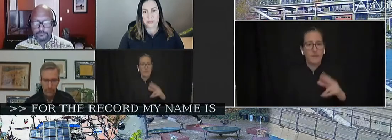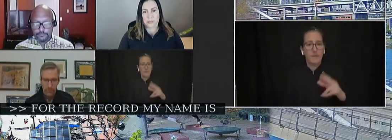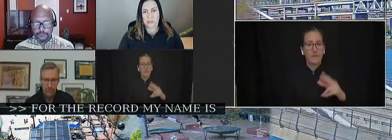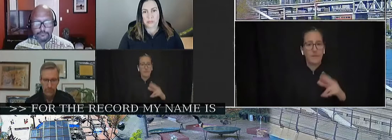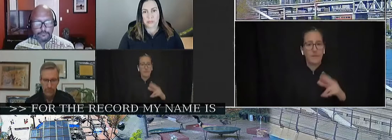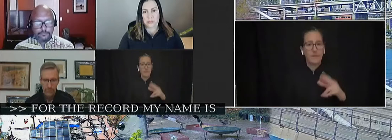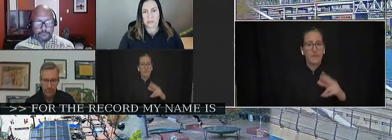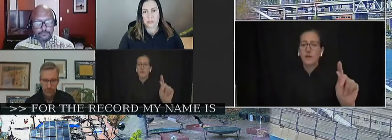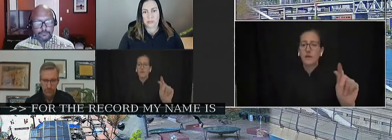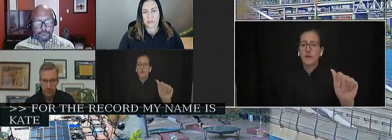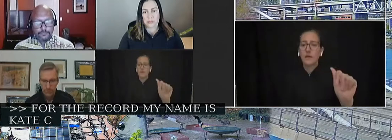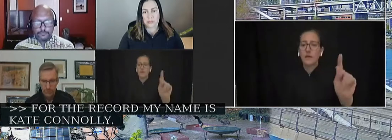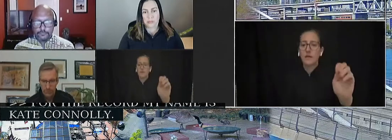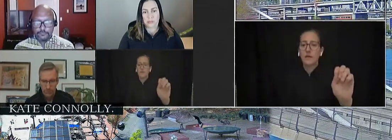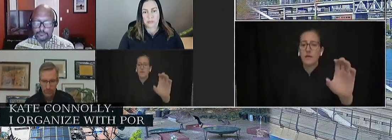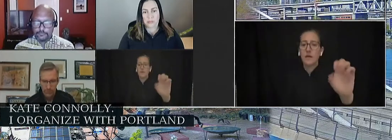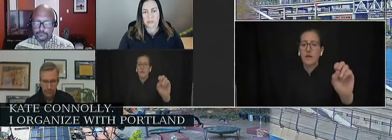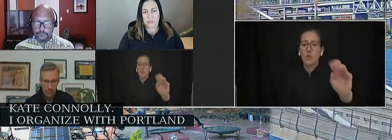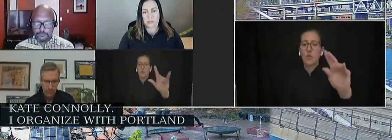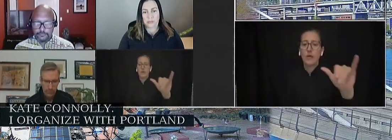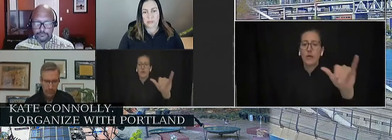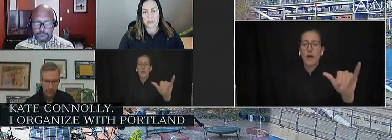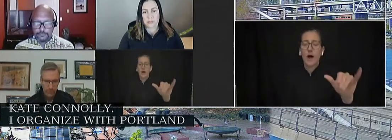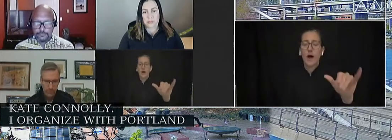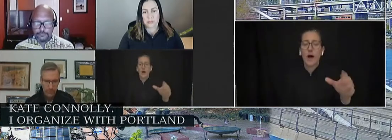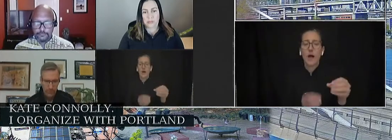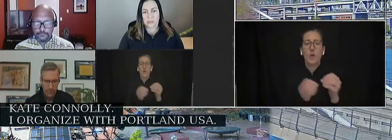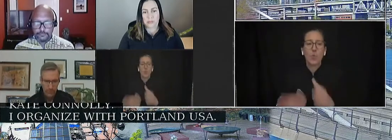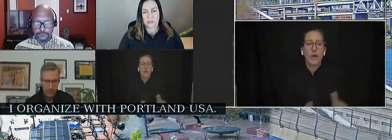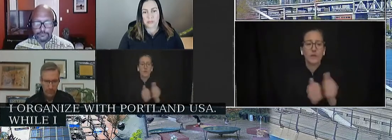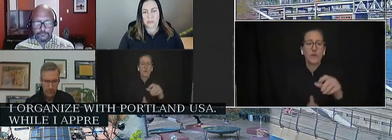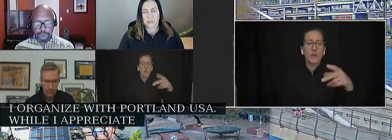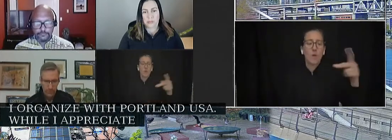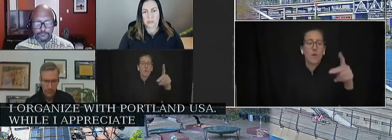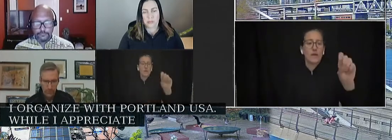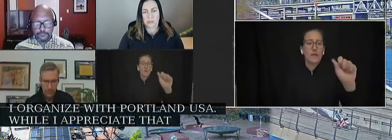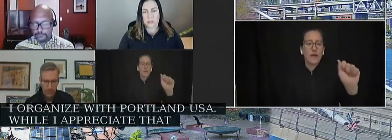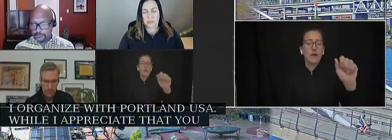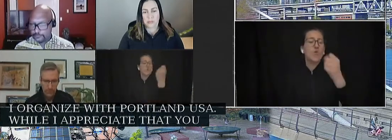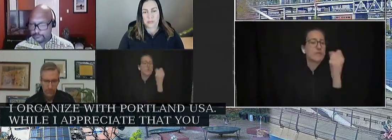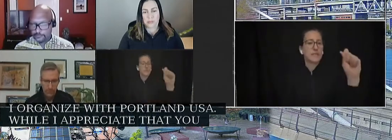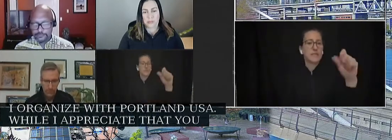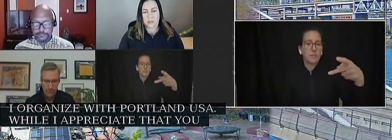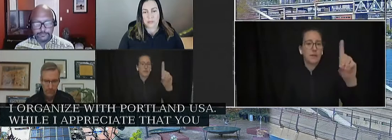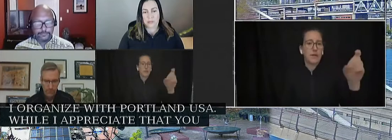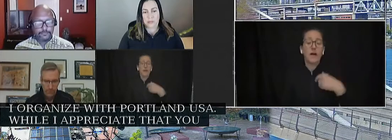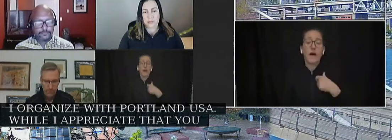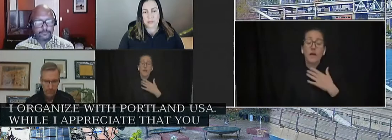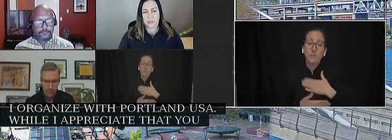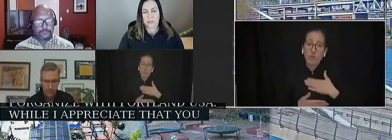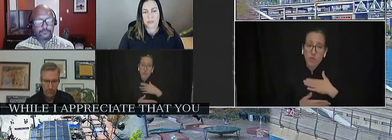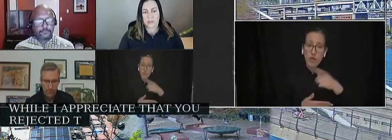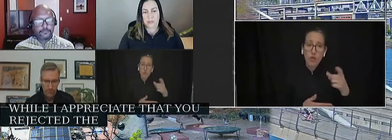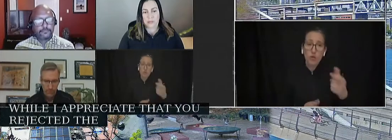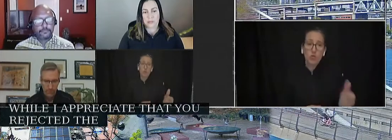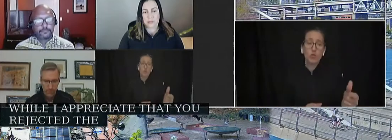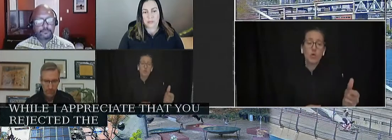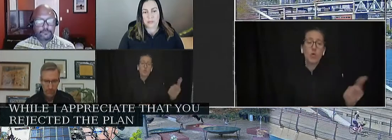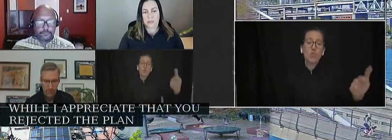Resistance PDX. While I appreciate that you rejected the plan to allocate surplus funding to the police.